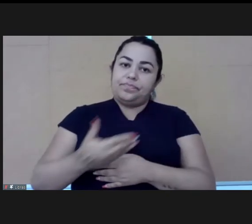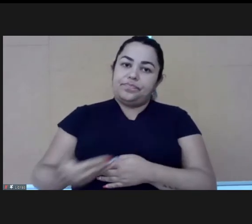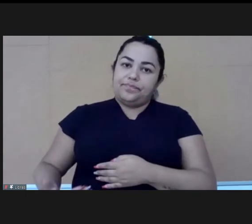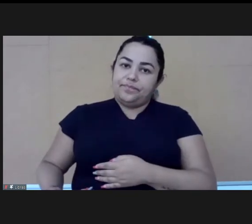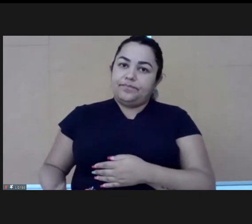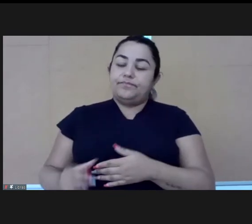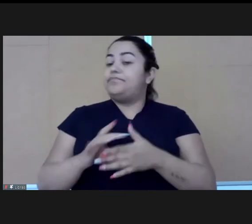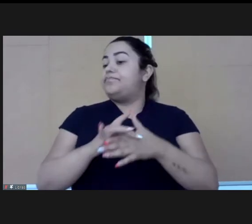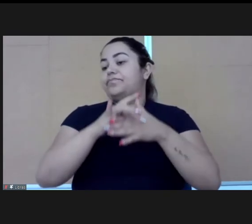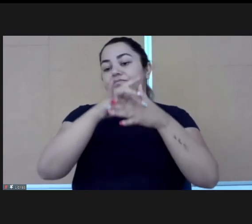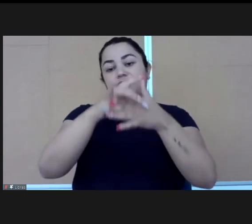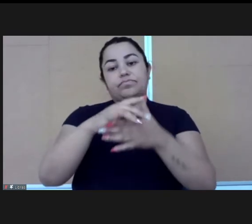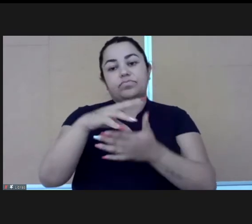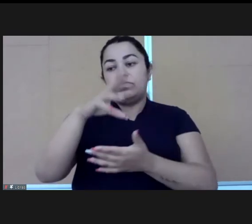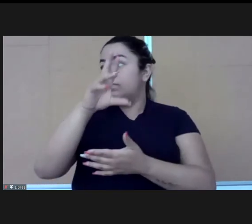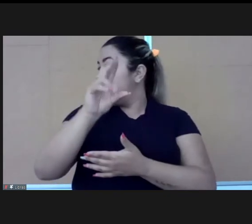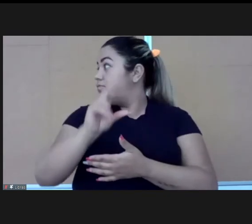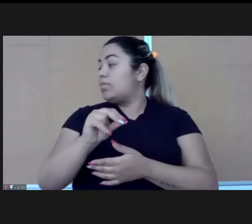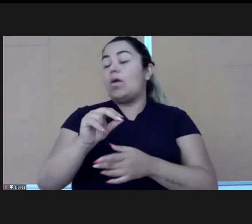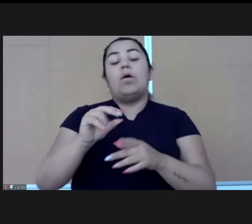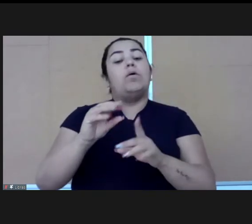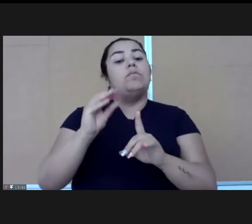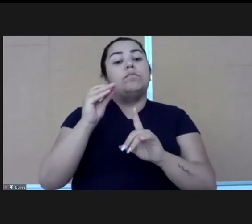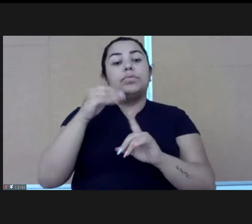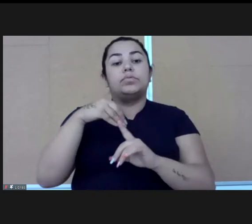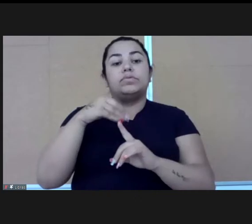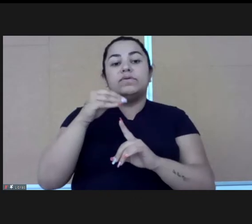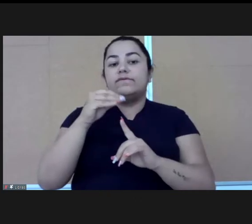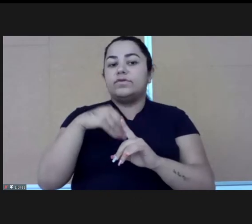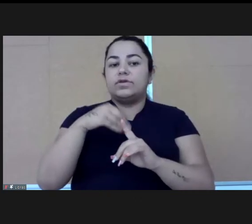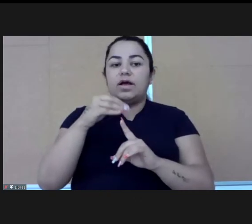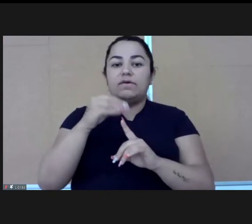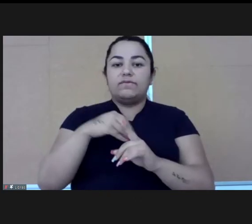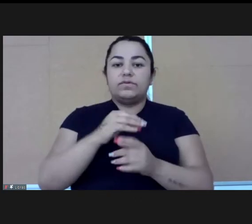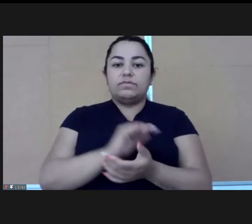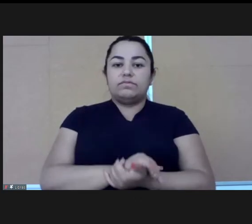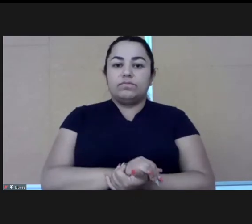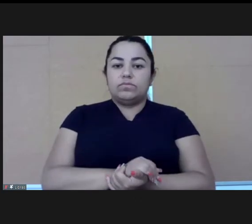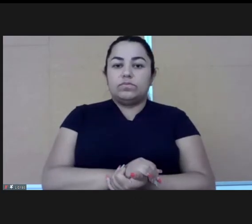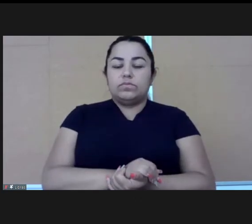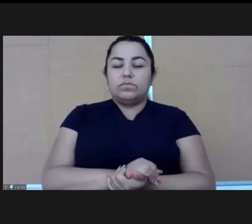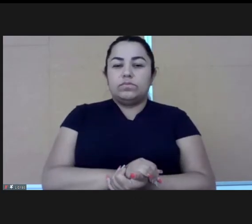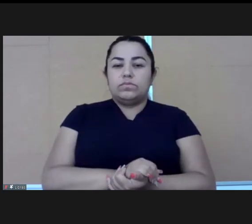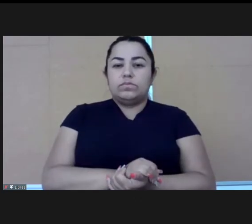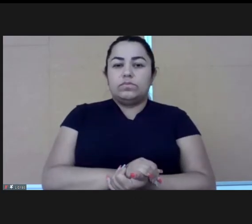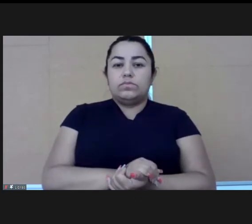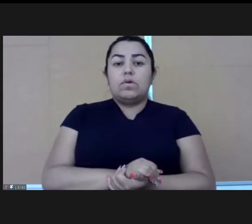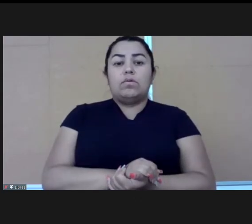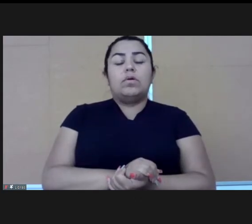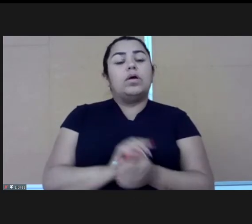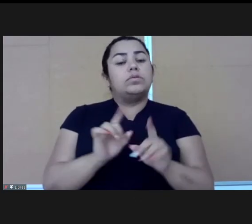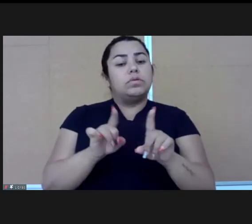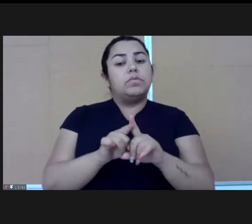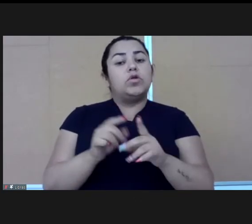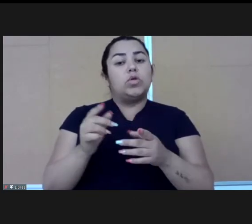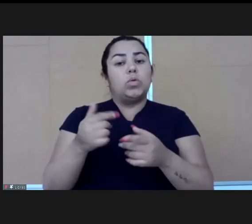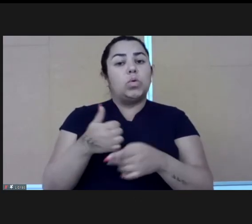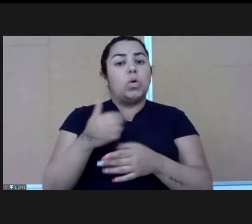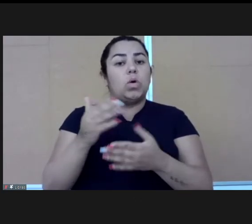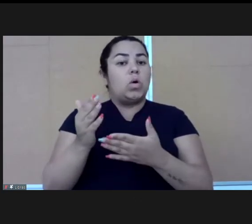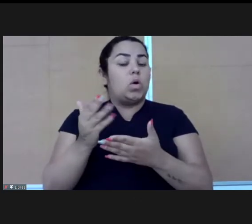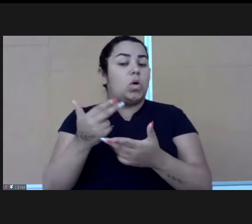Emotional intelligence wasn't one of the basic things that public leaders have. But as global trends go by,